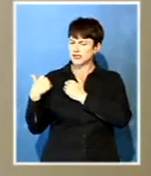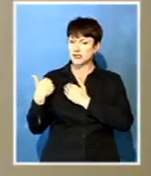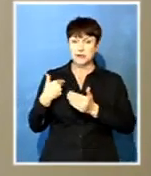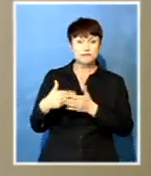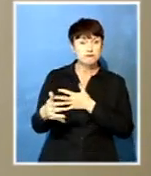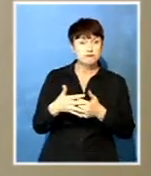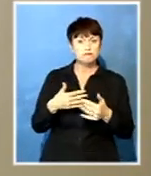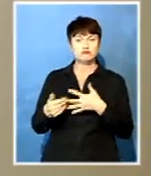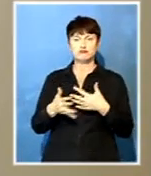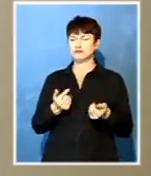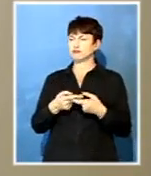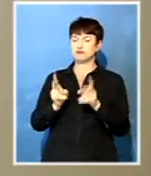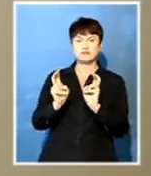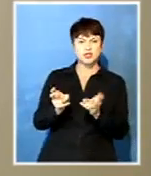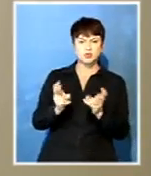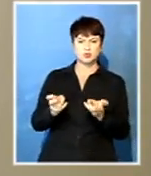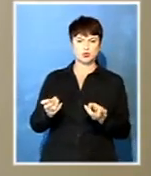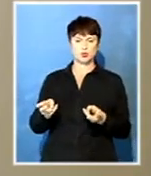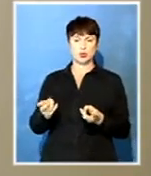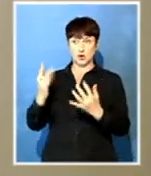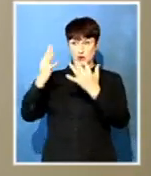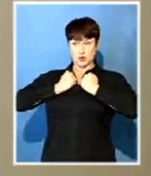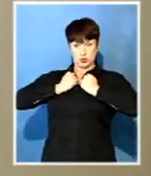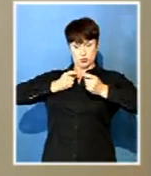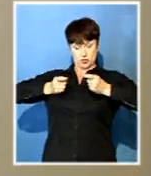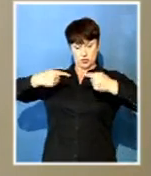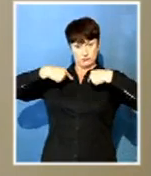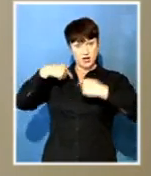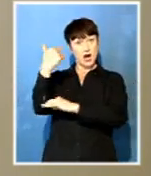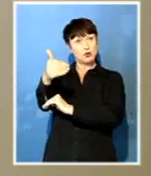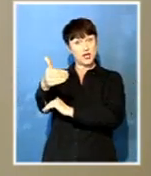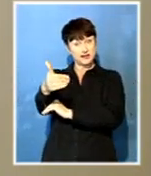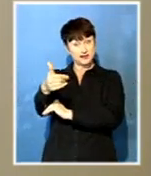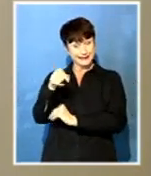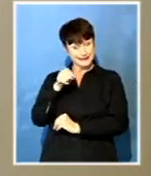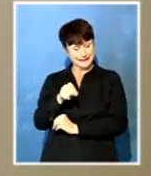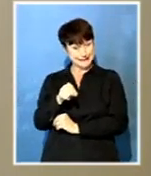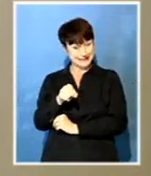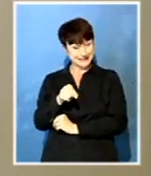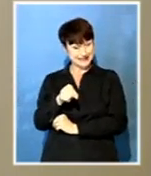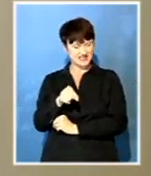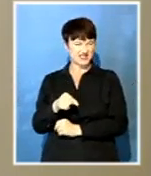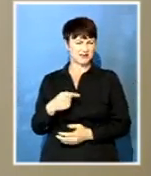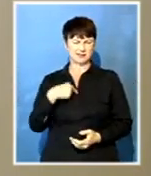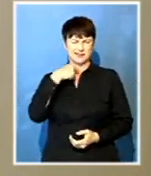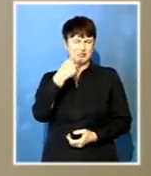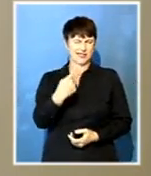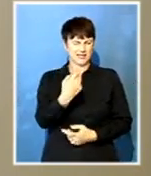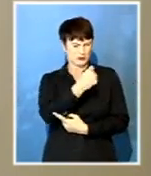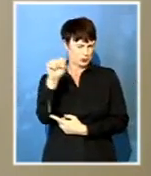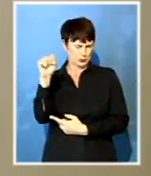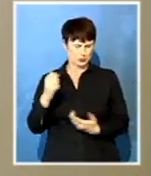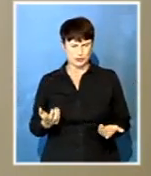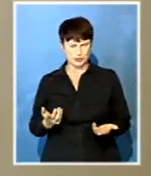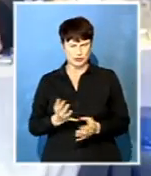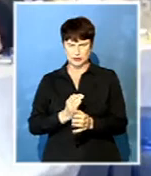relating, whether we are captured or not captured, which obviously the answer is a